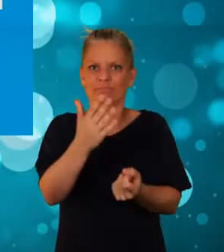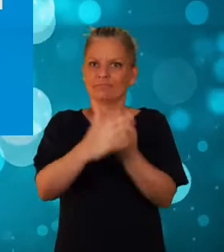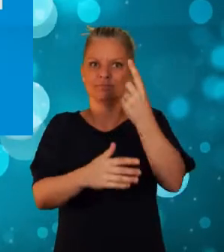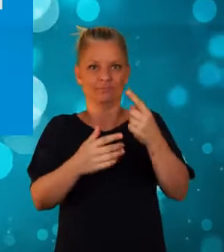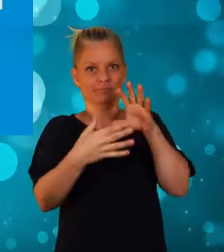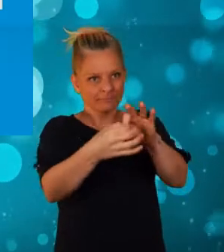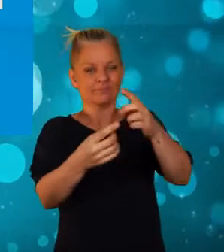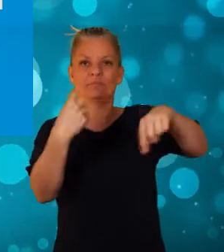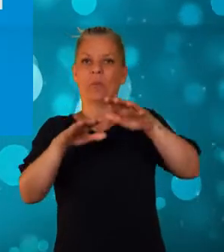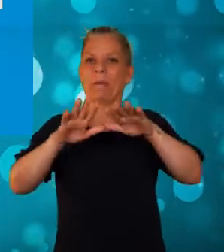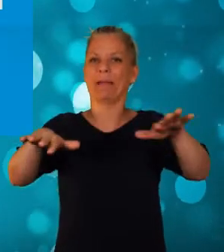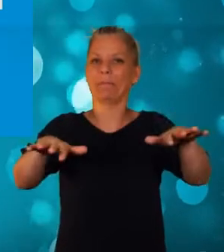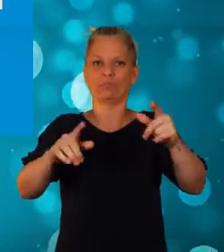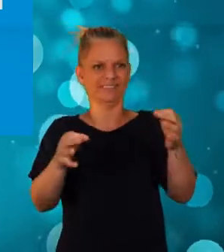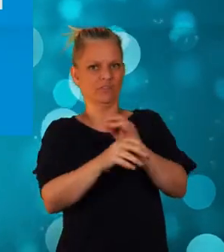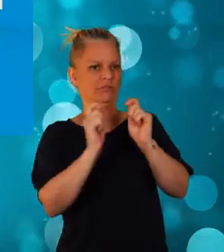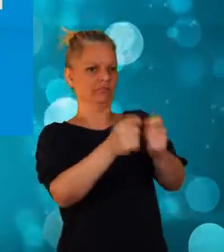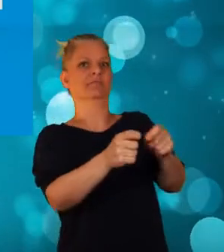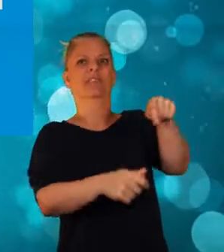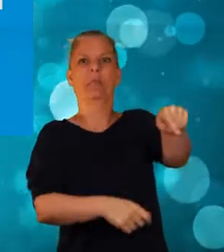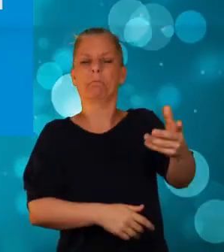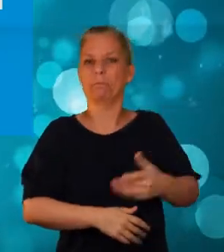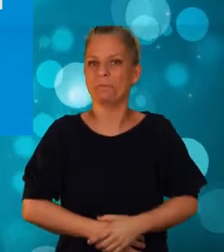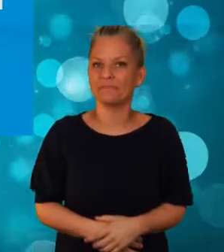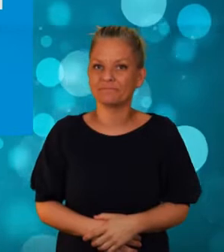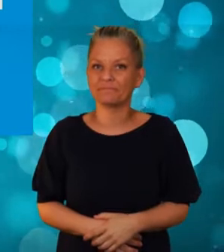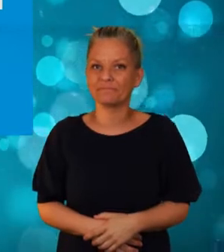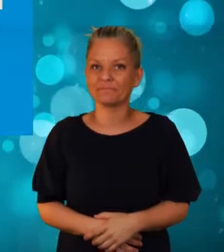Where things happen with people instead of to them.